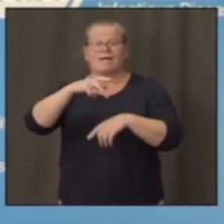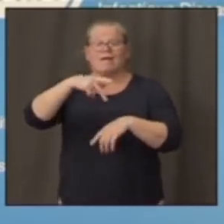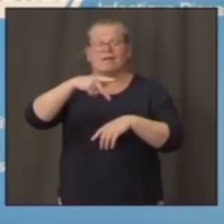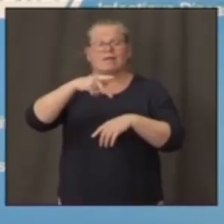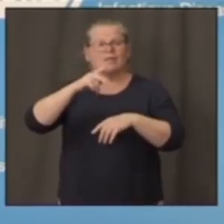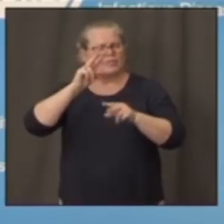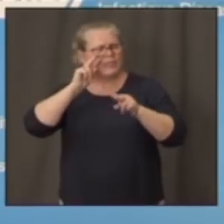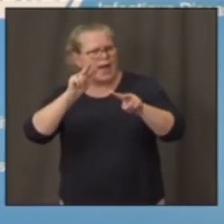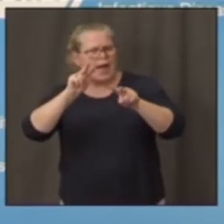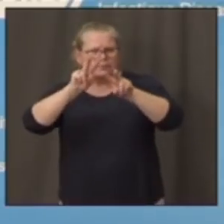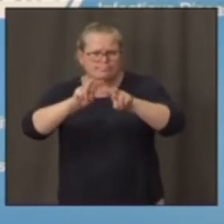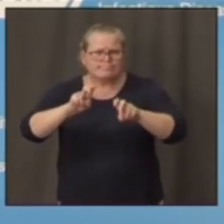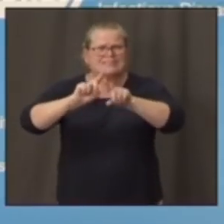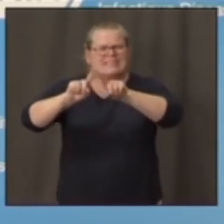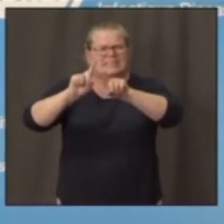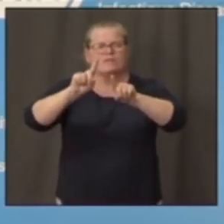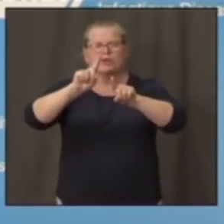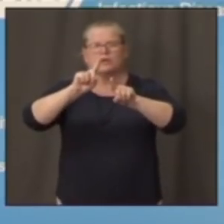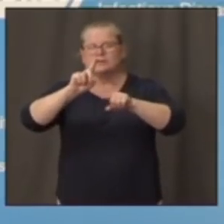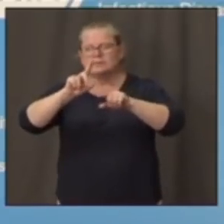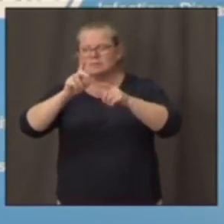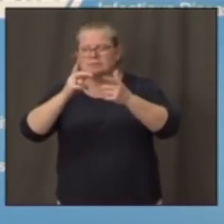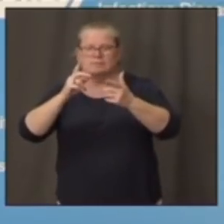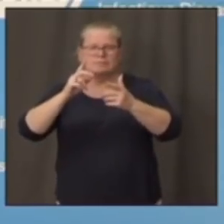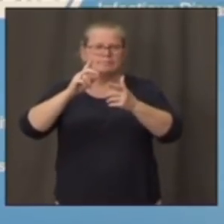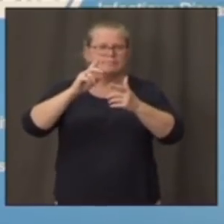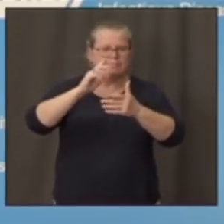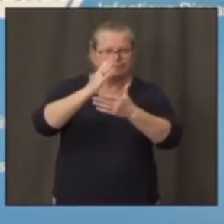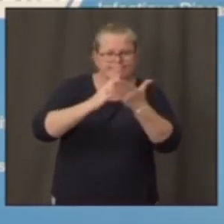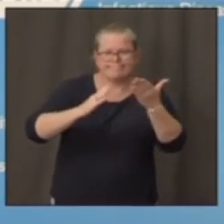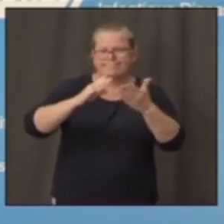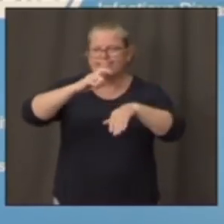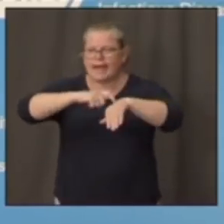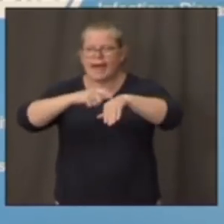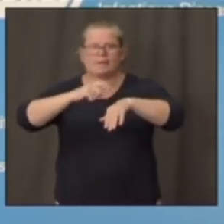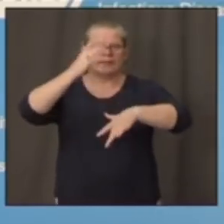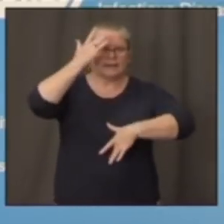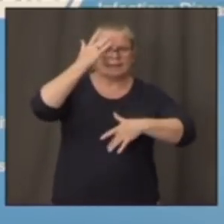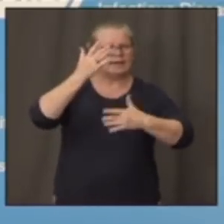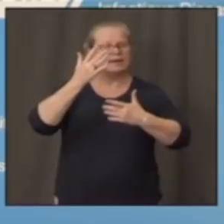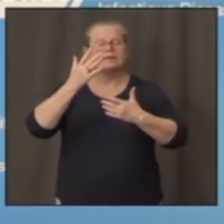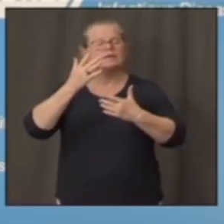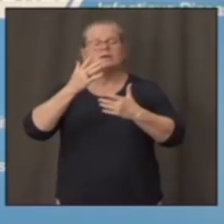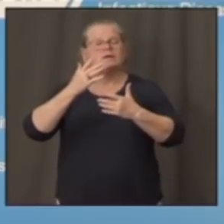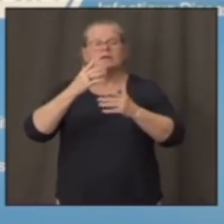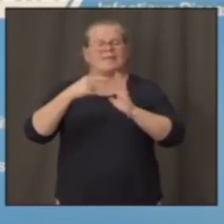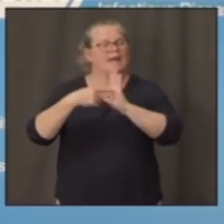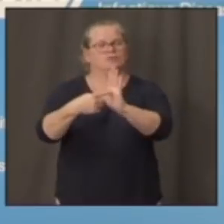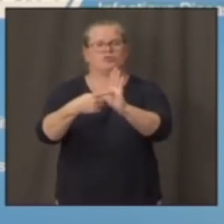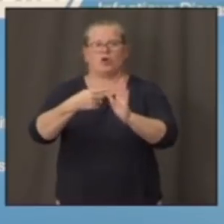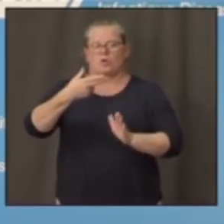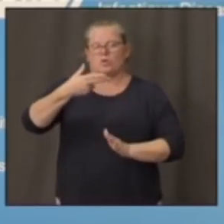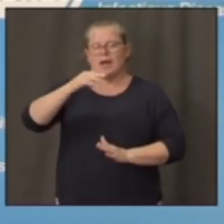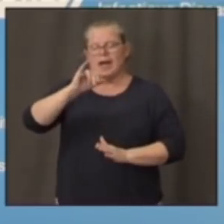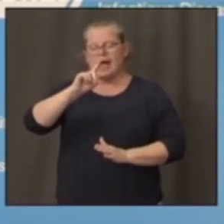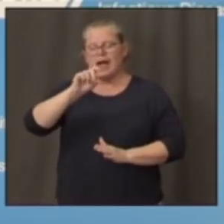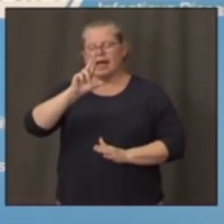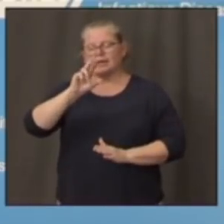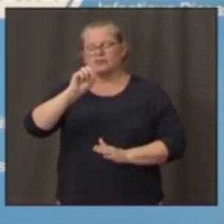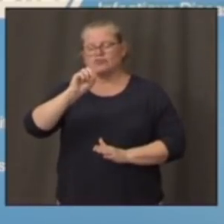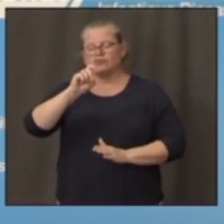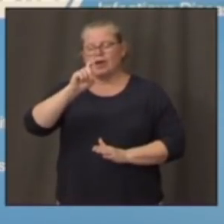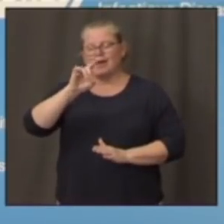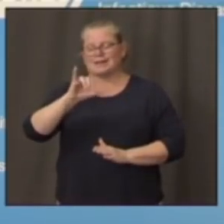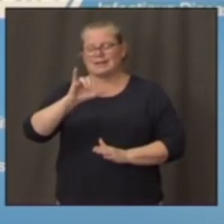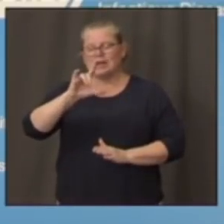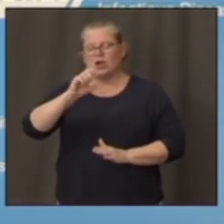disease, with COVID-19 have shown that hydroxychloroquine is not effective therapy